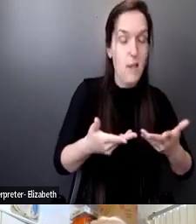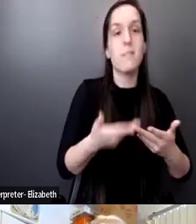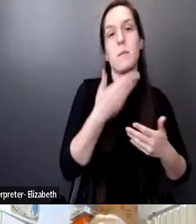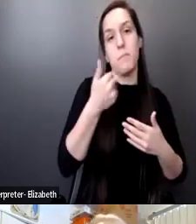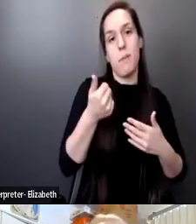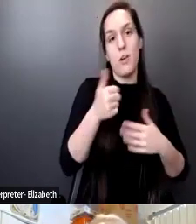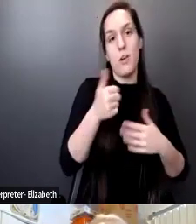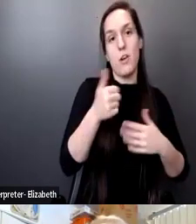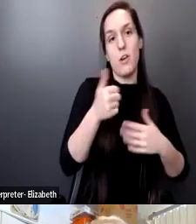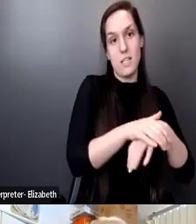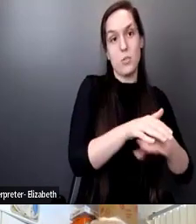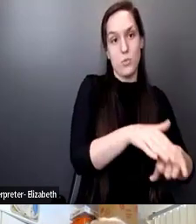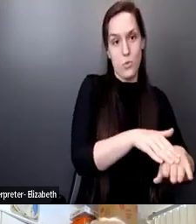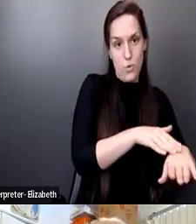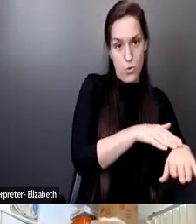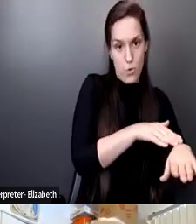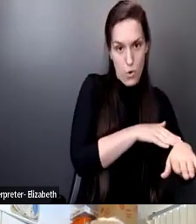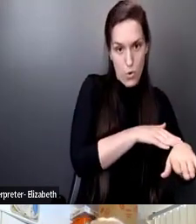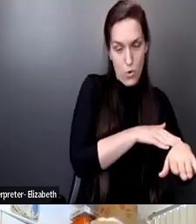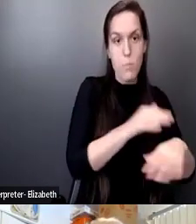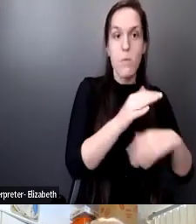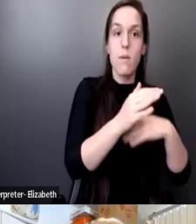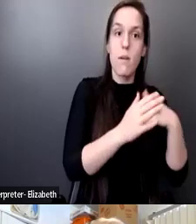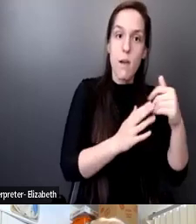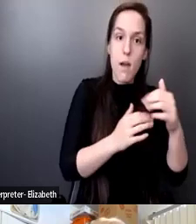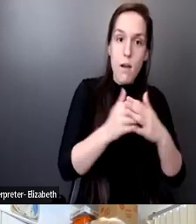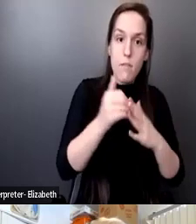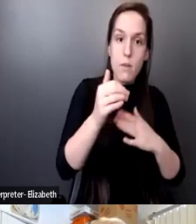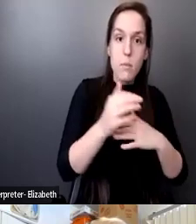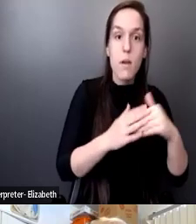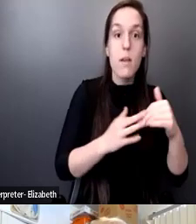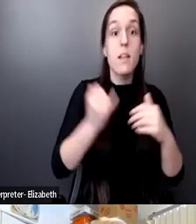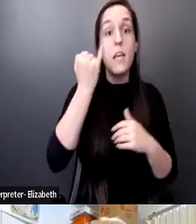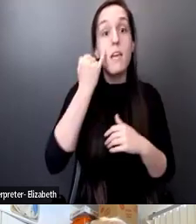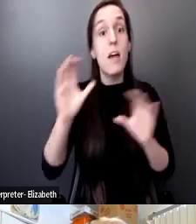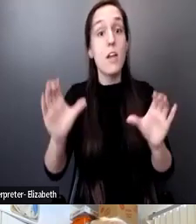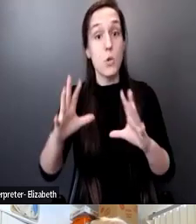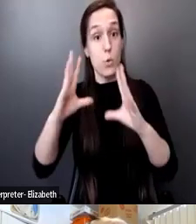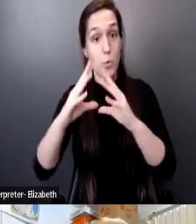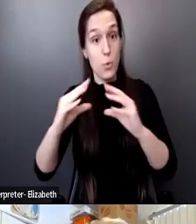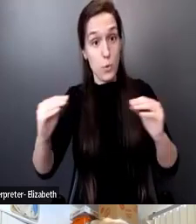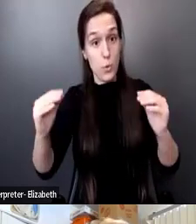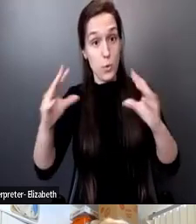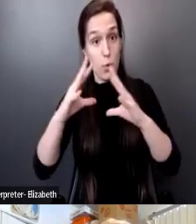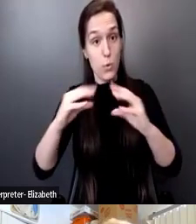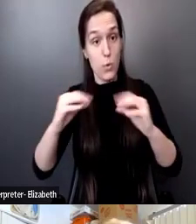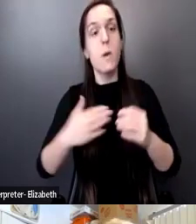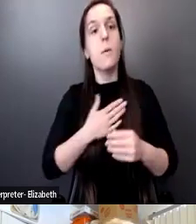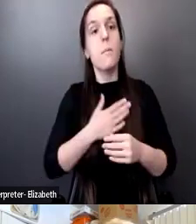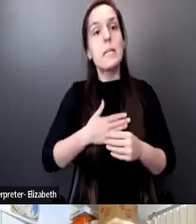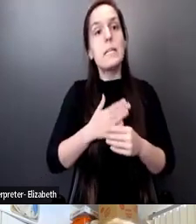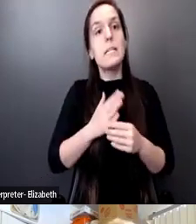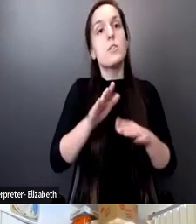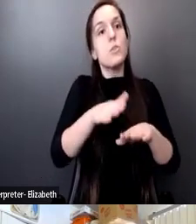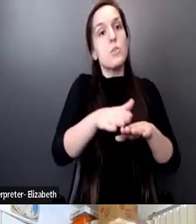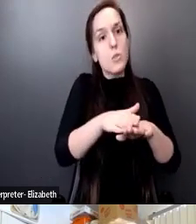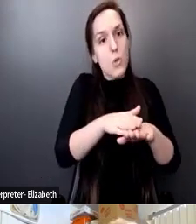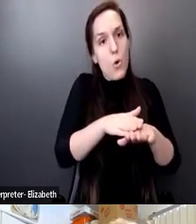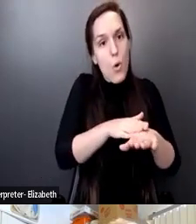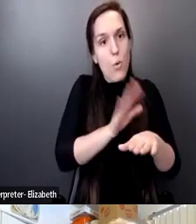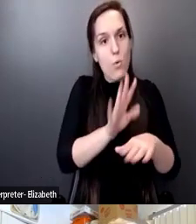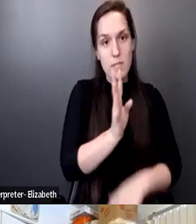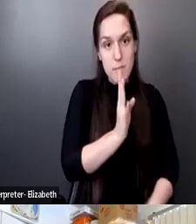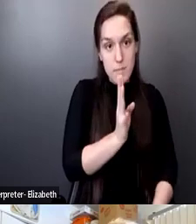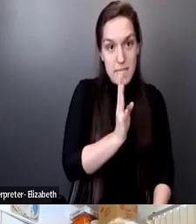comfortable pace. If I bring out my image. I do this sign, I'm asking you to please elongate what you're saying and slow down.